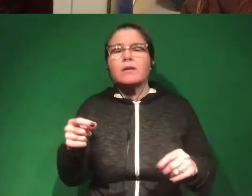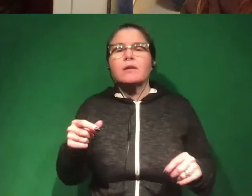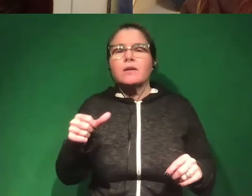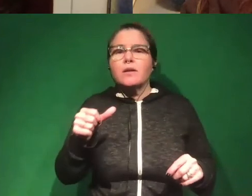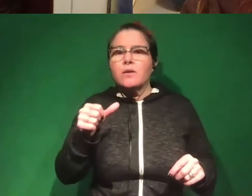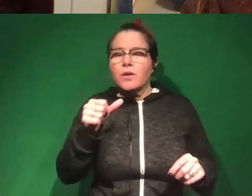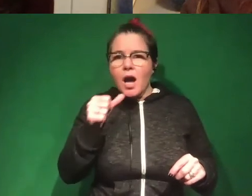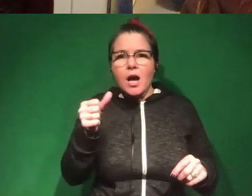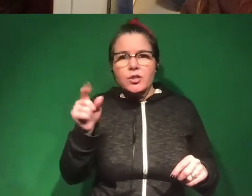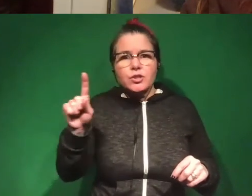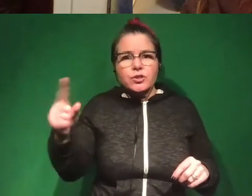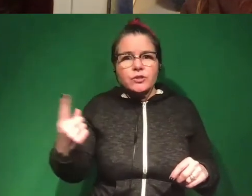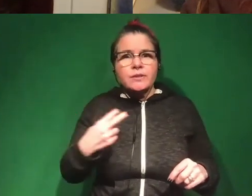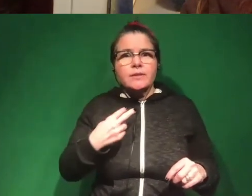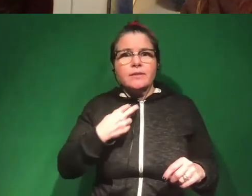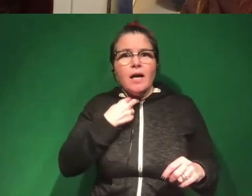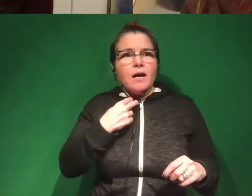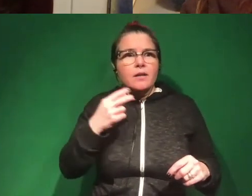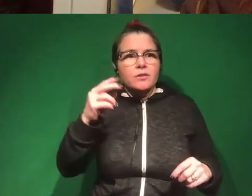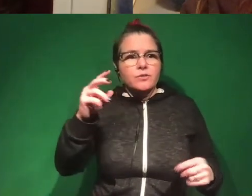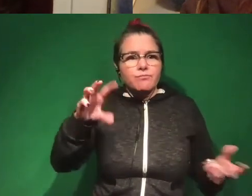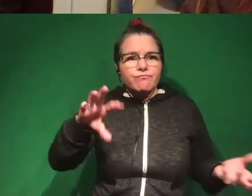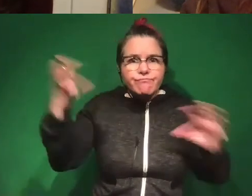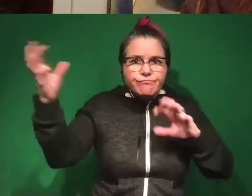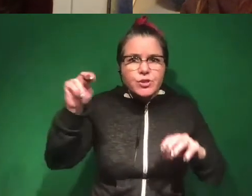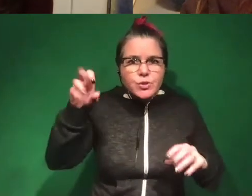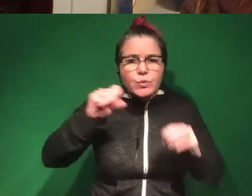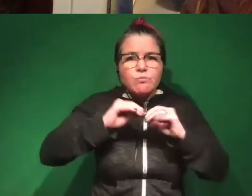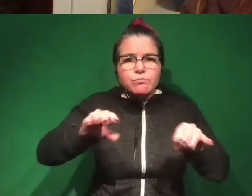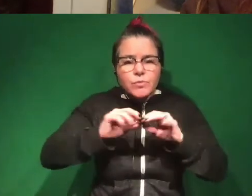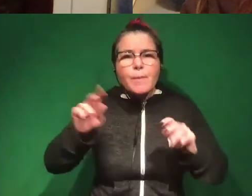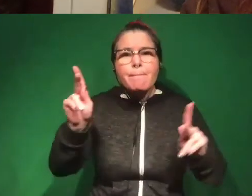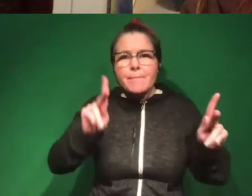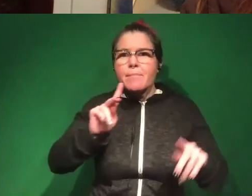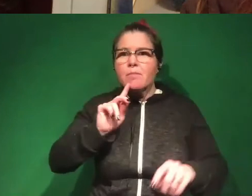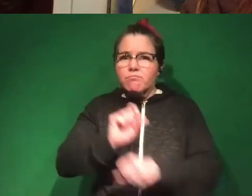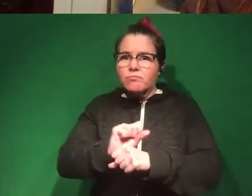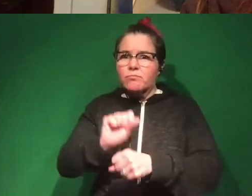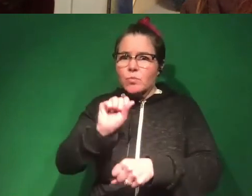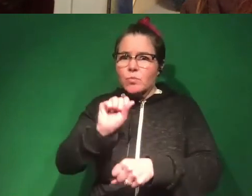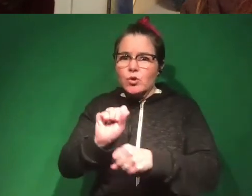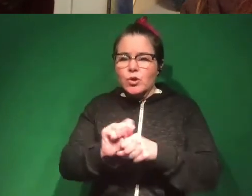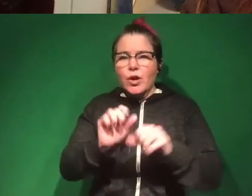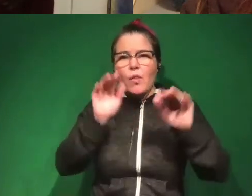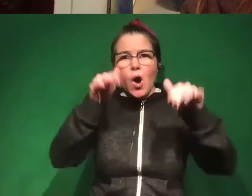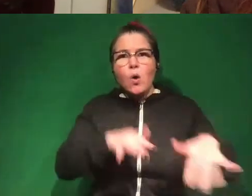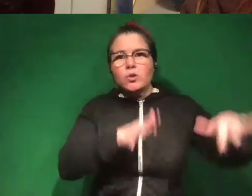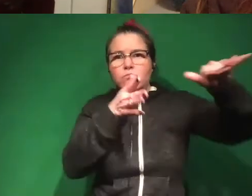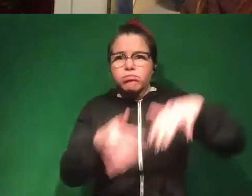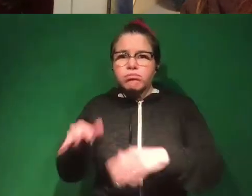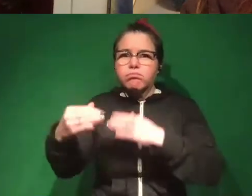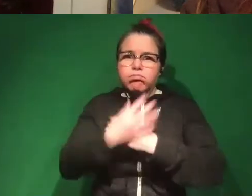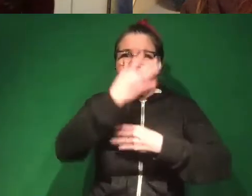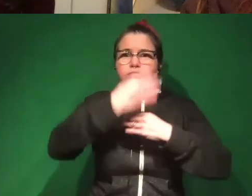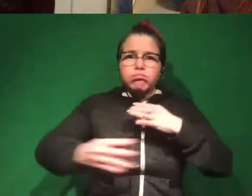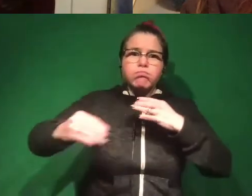the mercy of crazy news cycles and, and all the other stuff that's out there. There are people kind of, you the ocean is crashing and there are tidal waves and